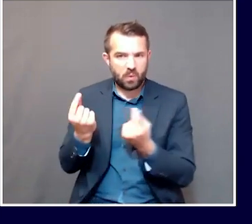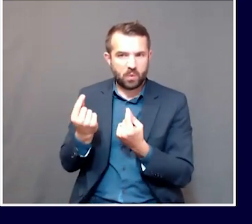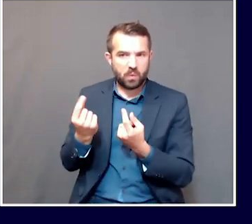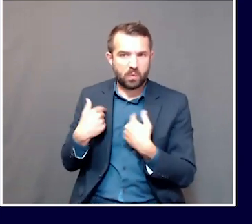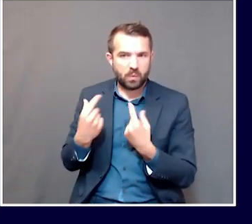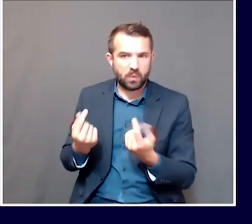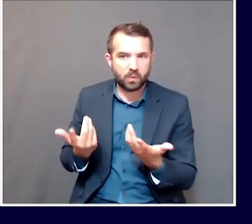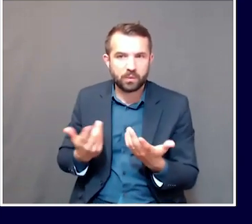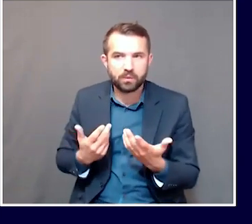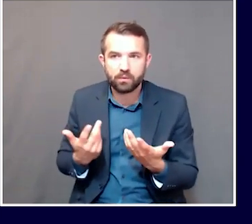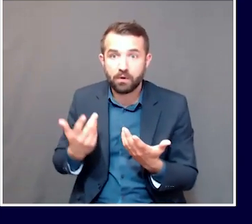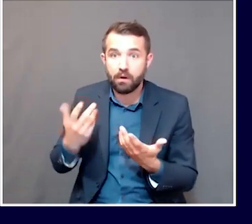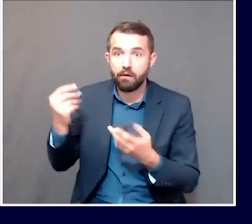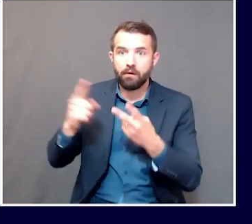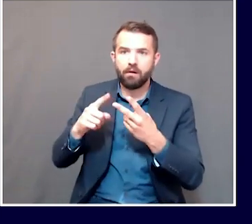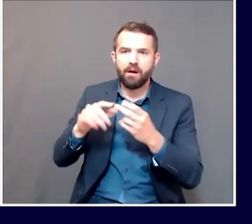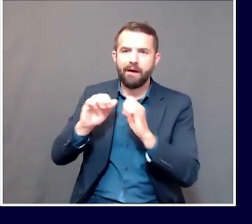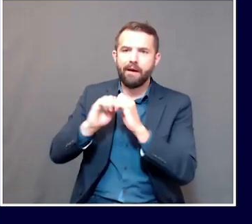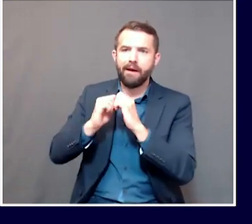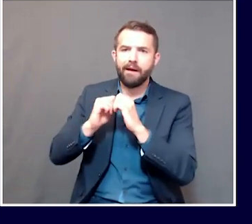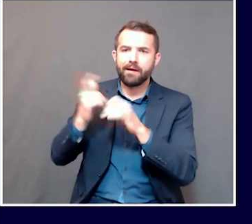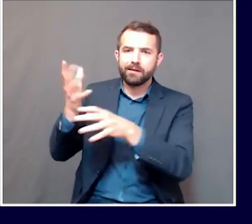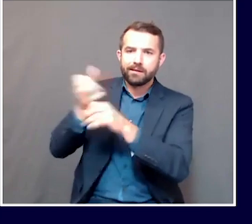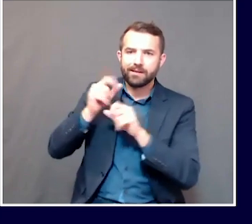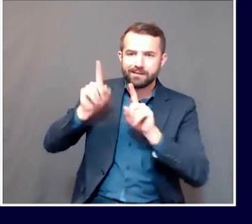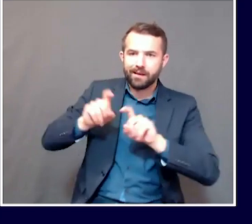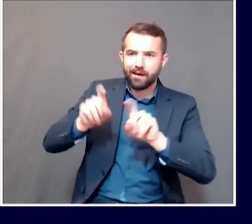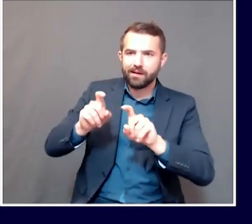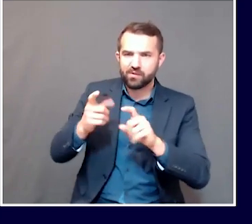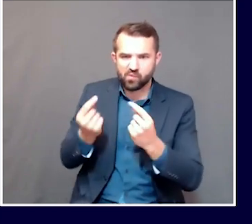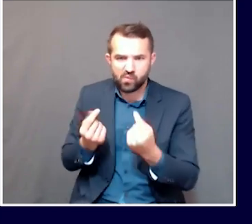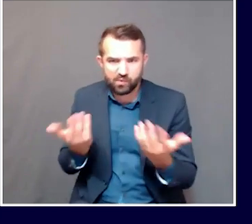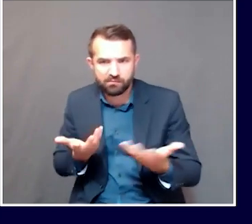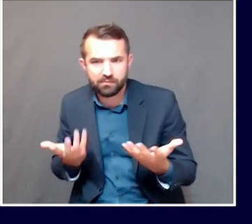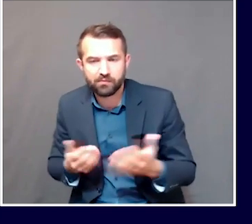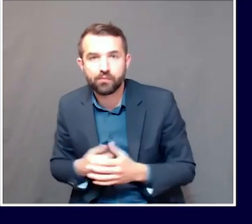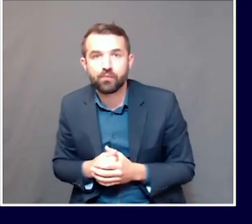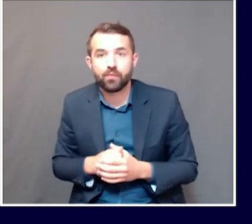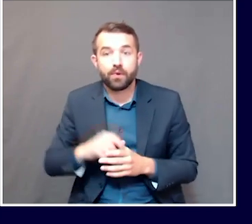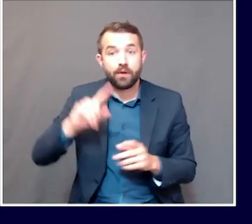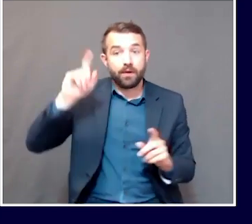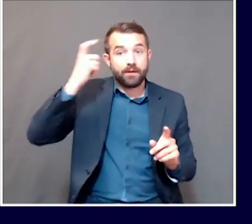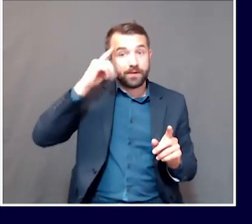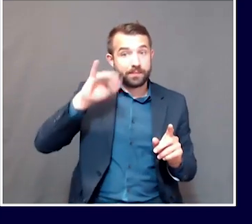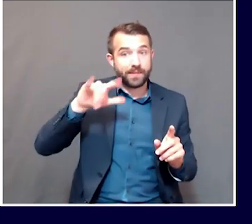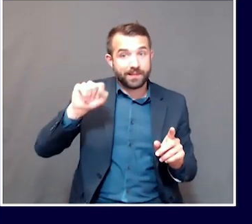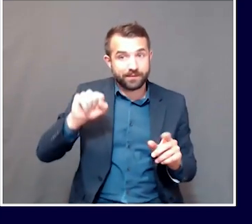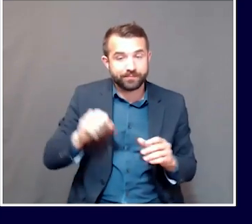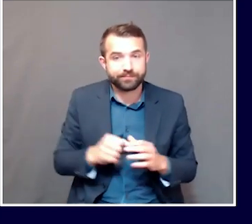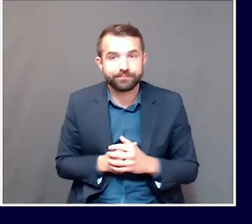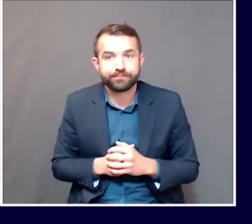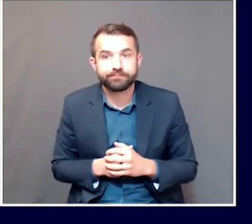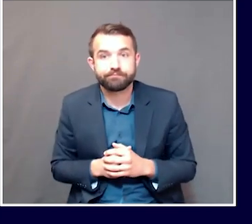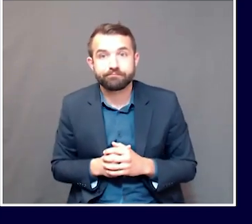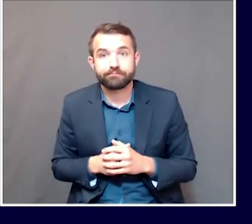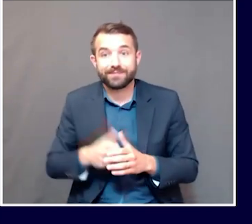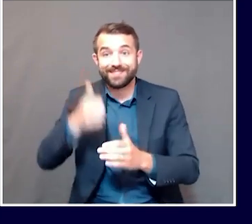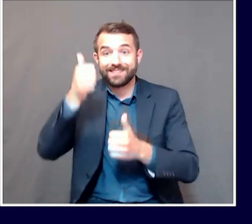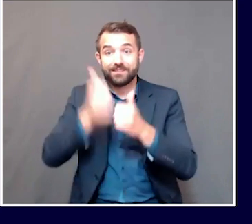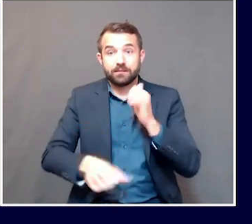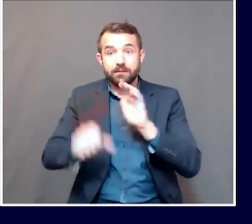Well, yeah, I think every state has mapped out their testing sites. Honestly, and I talked with the governors of